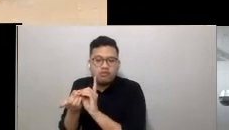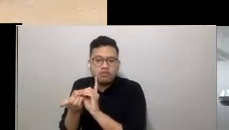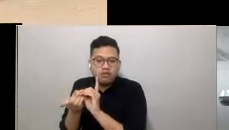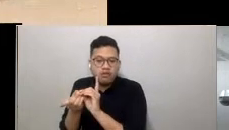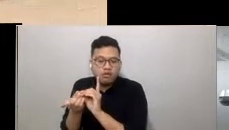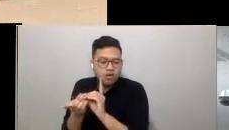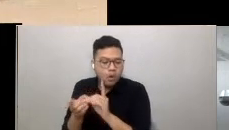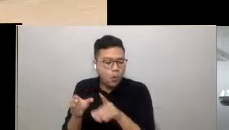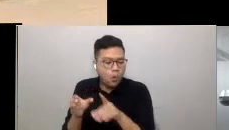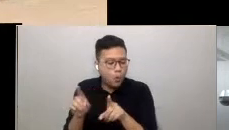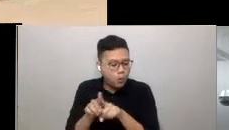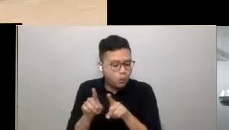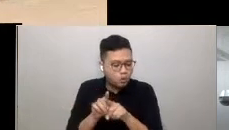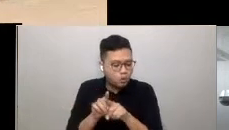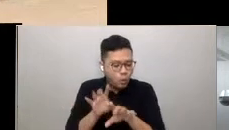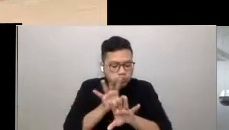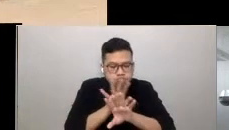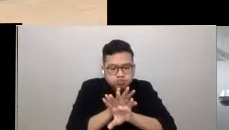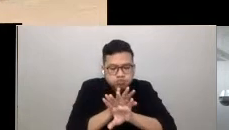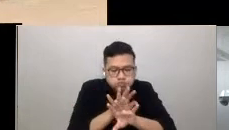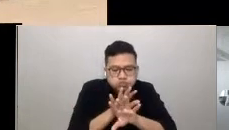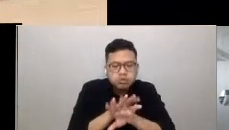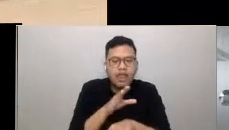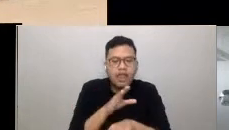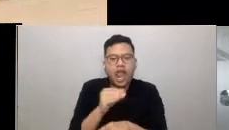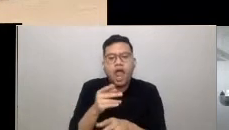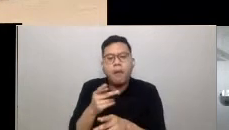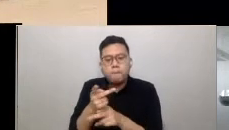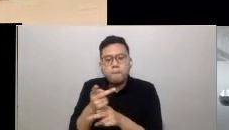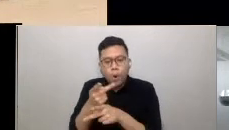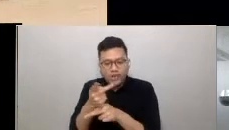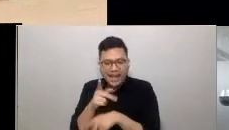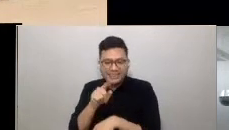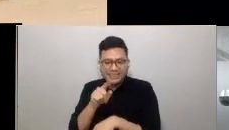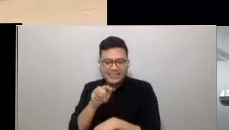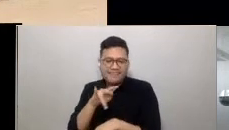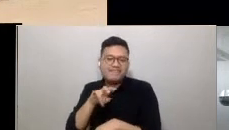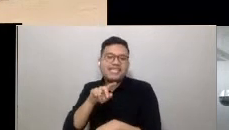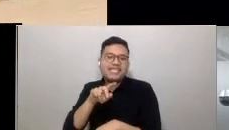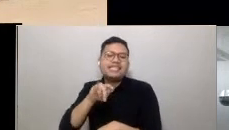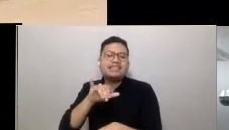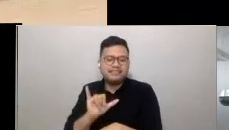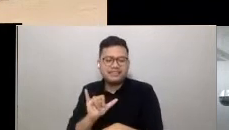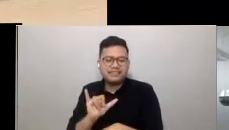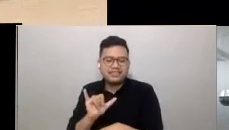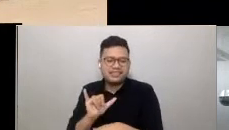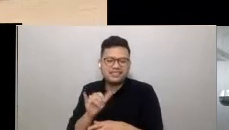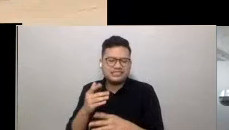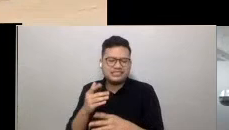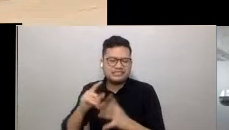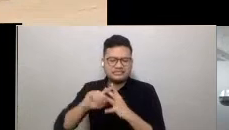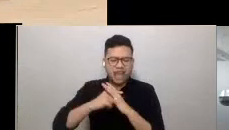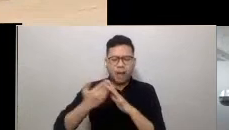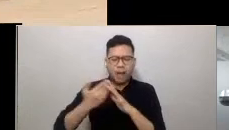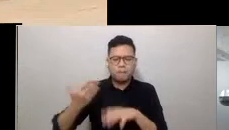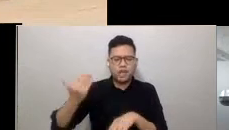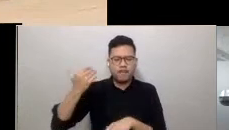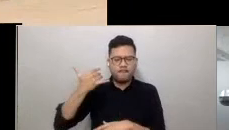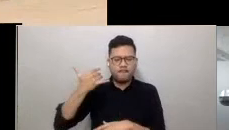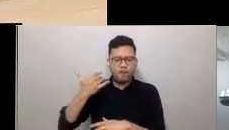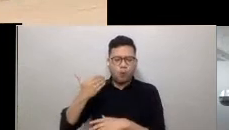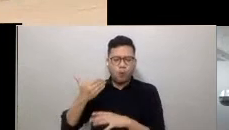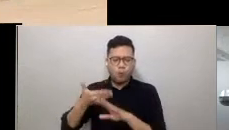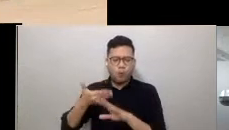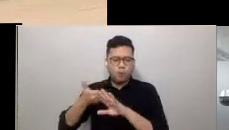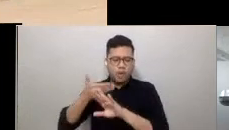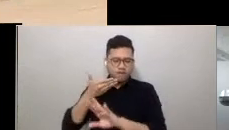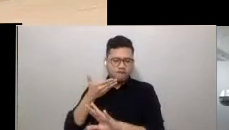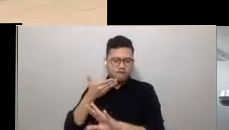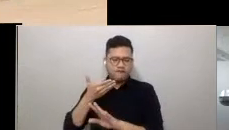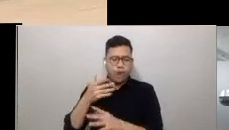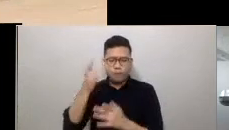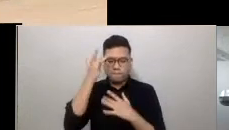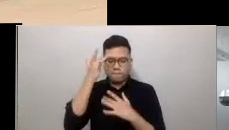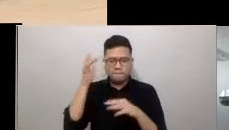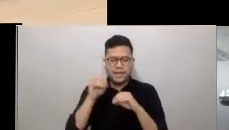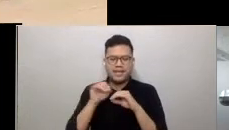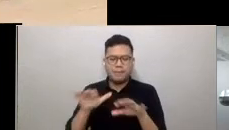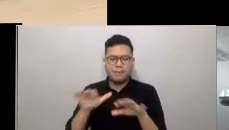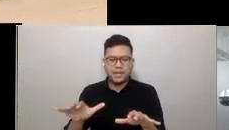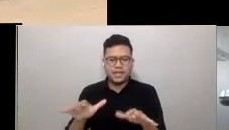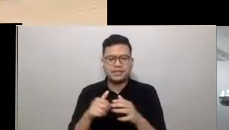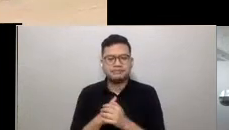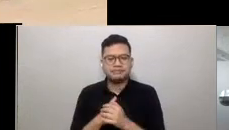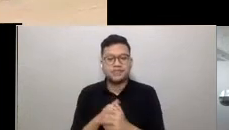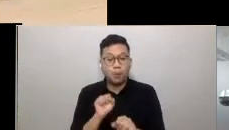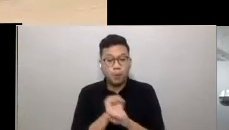density and productivity conundrum, started way before the pandemic. The workplace was increasingly being perceived